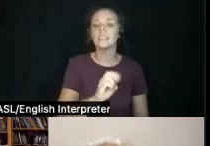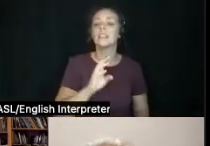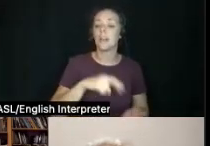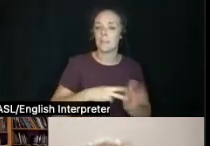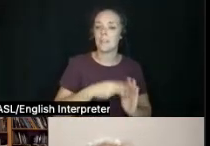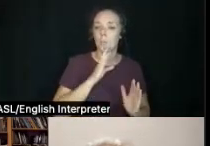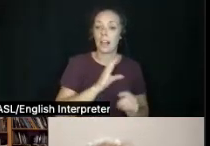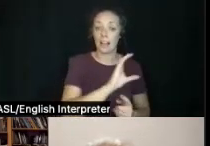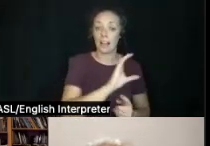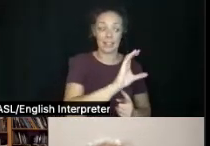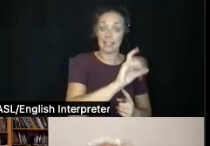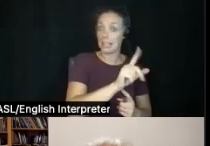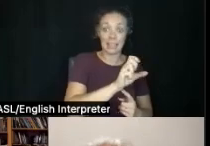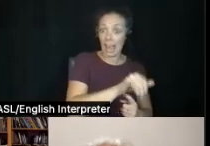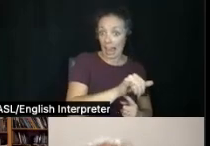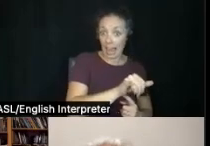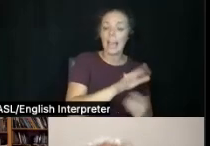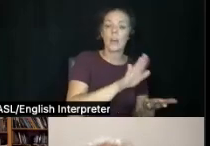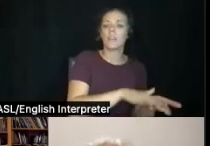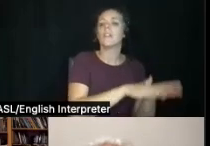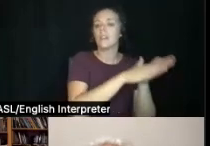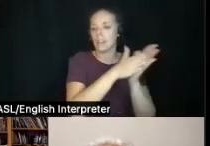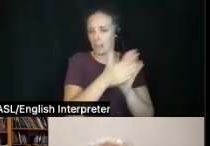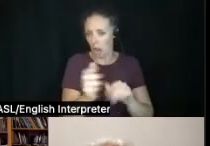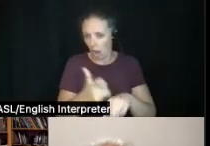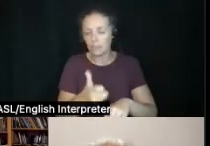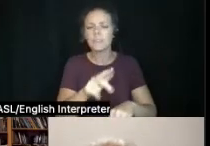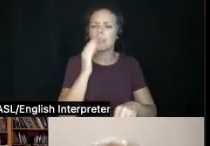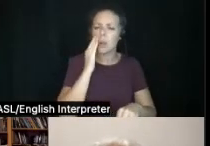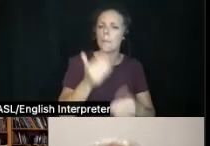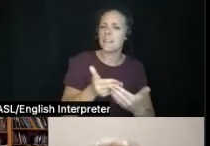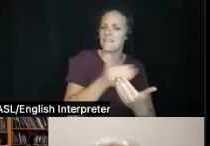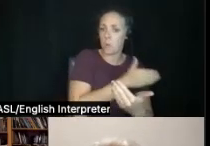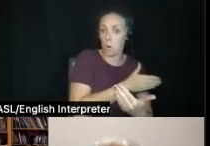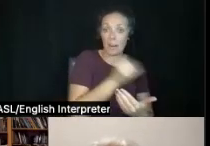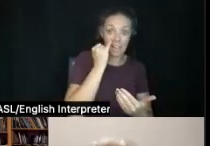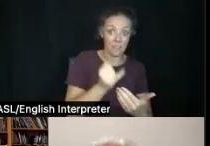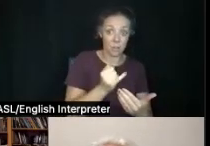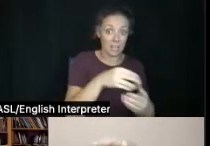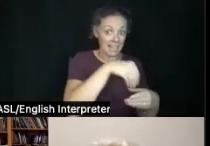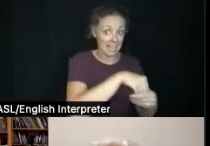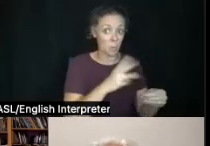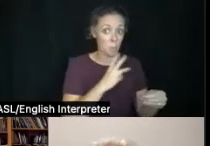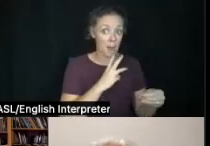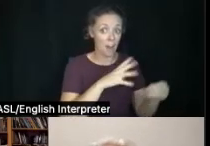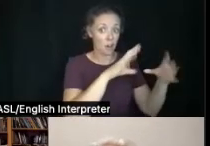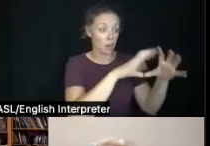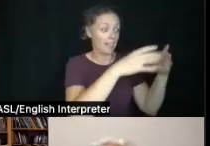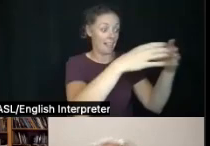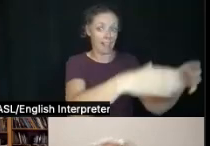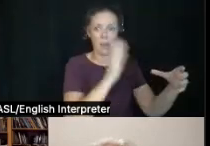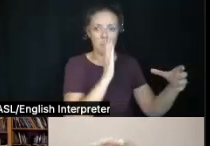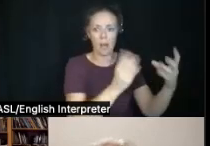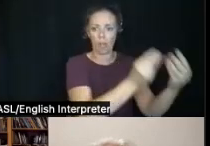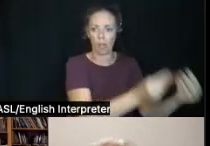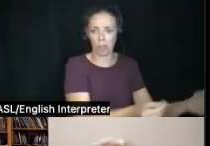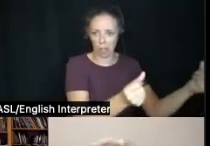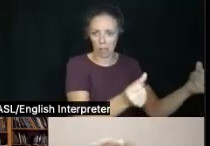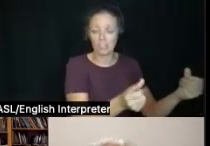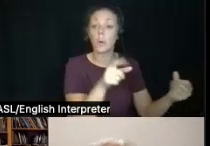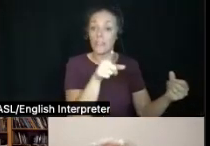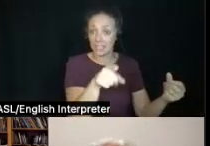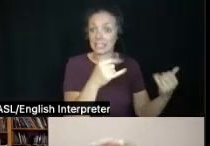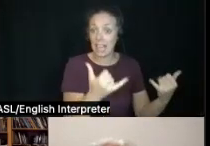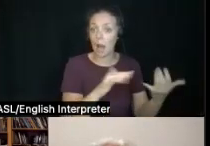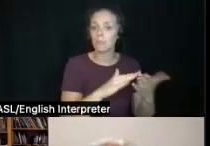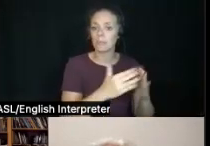clay, which if you, if before the firing, you had put that in water, it would just go back and disintegrate. So it hardens it. And